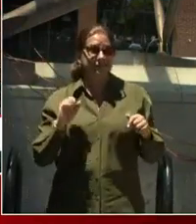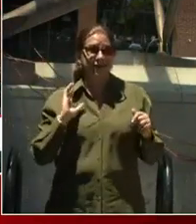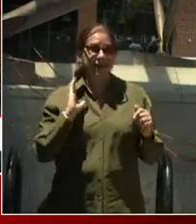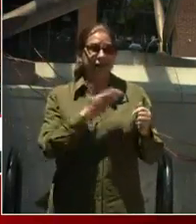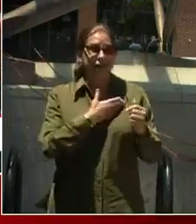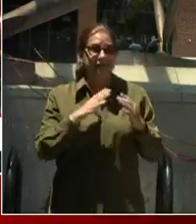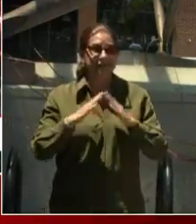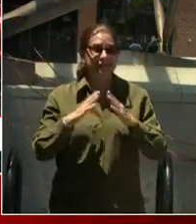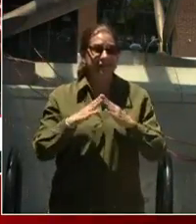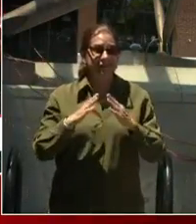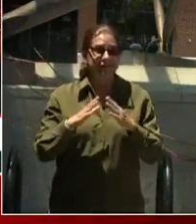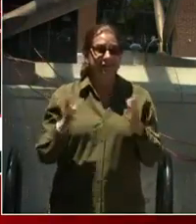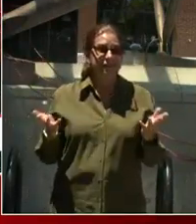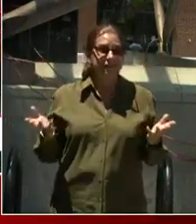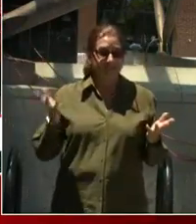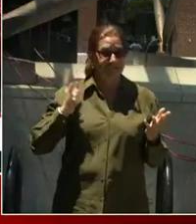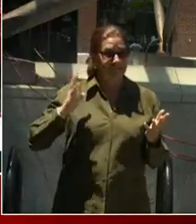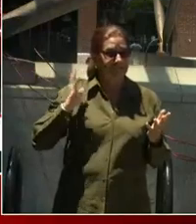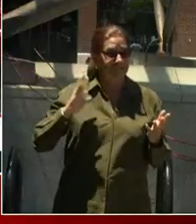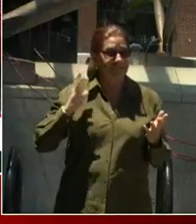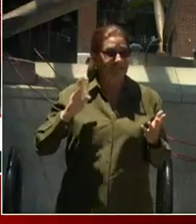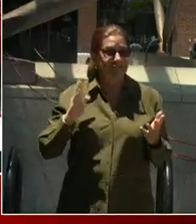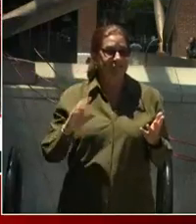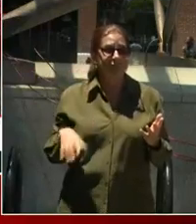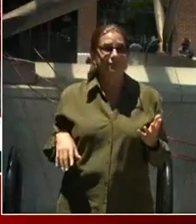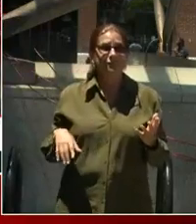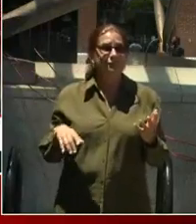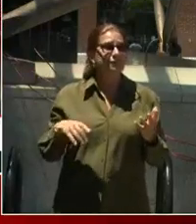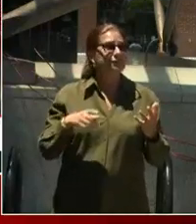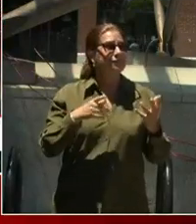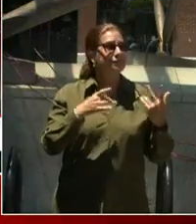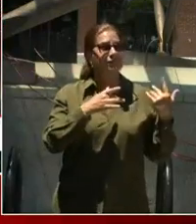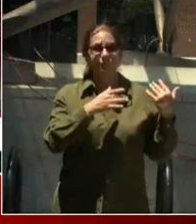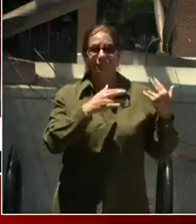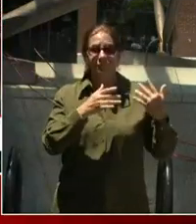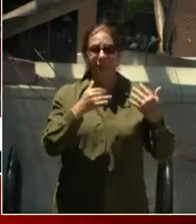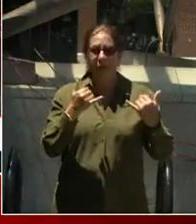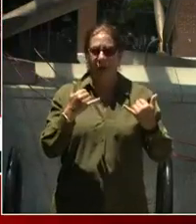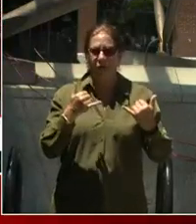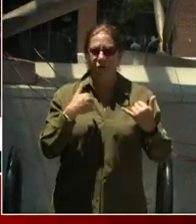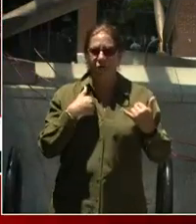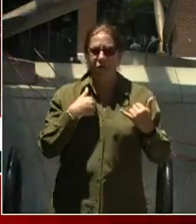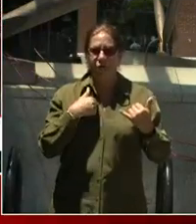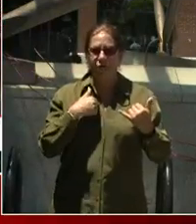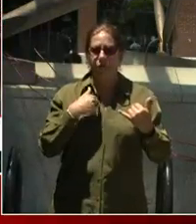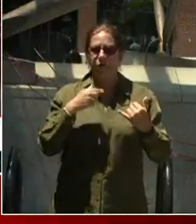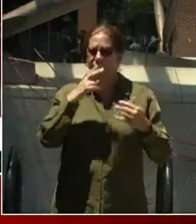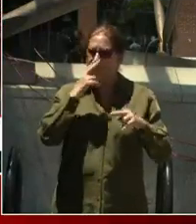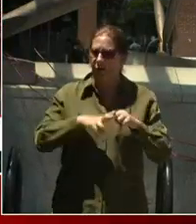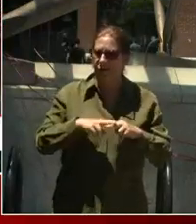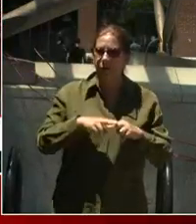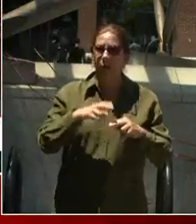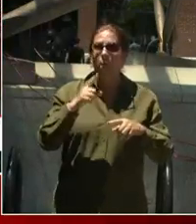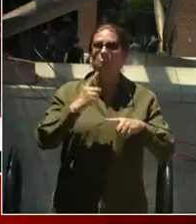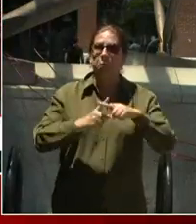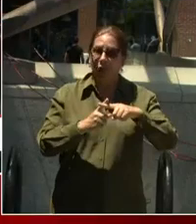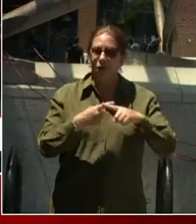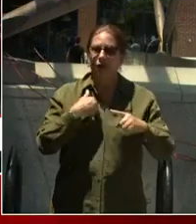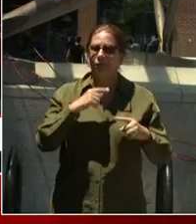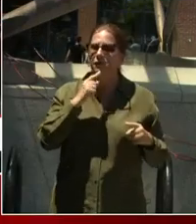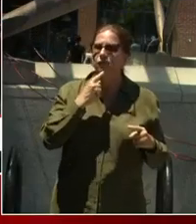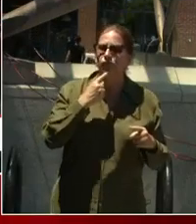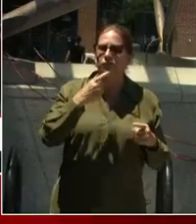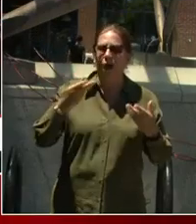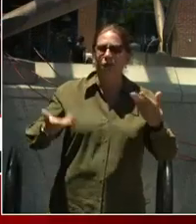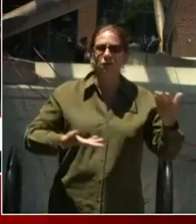started to say this because it's not all about fun and games. But our hospitality industry generates how much money,